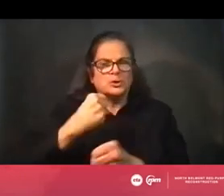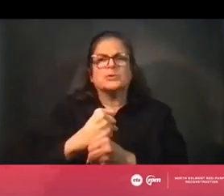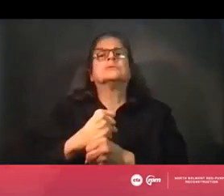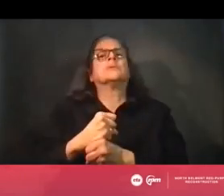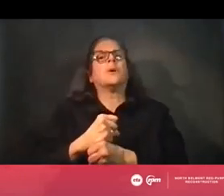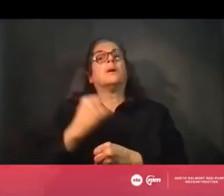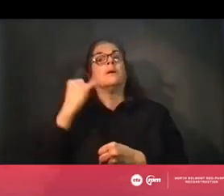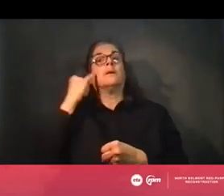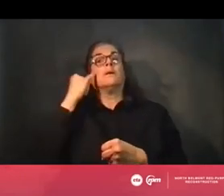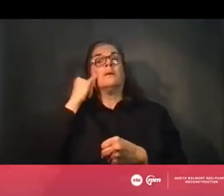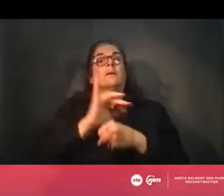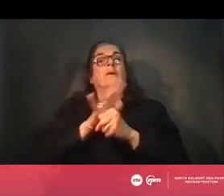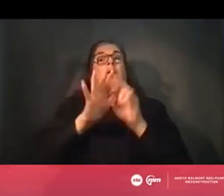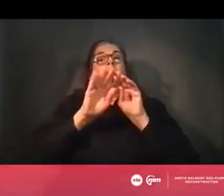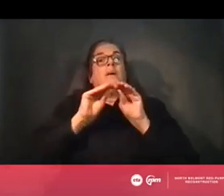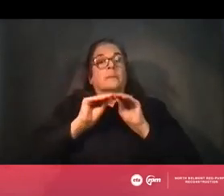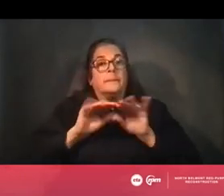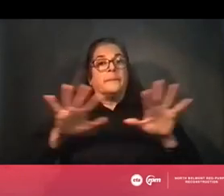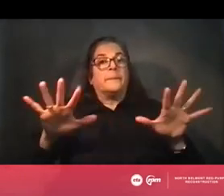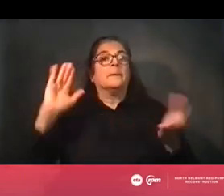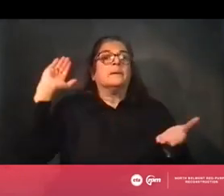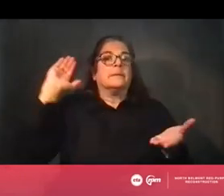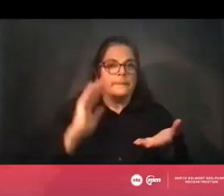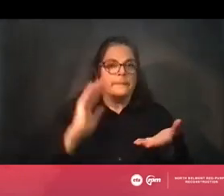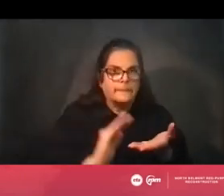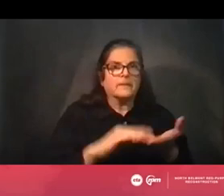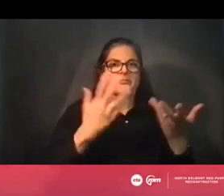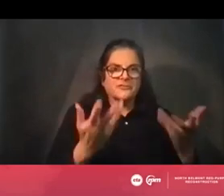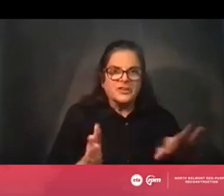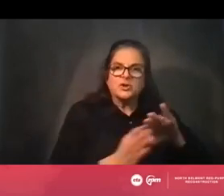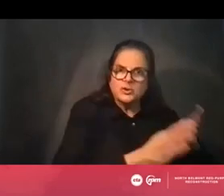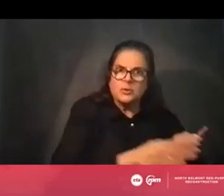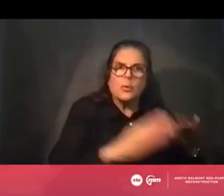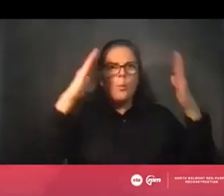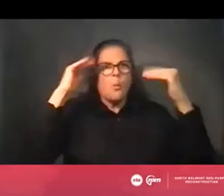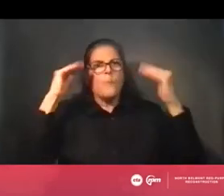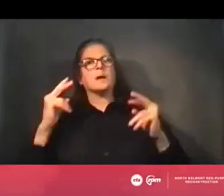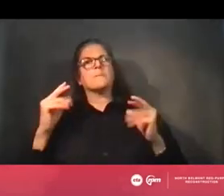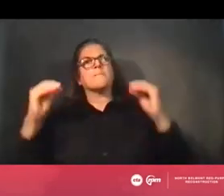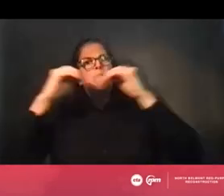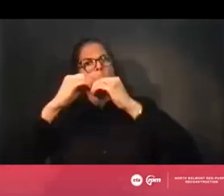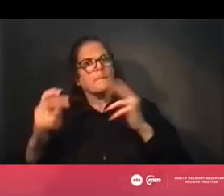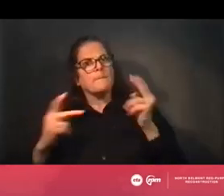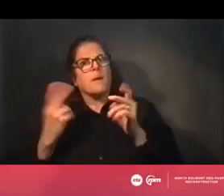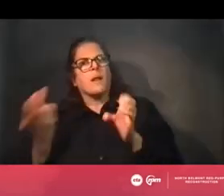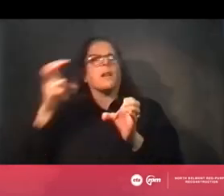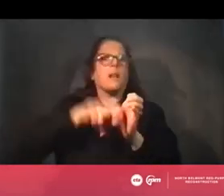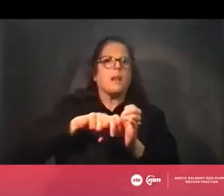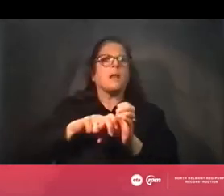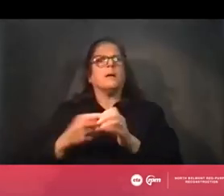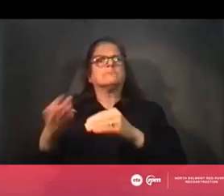time period. And this structure is really built to accommodate that increasing structure. So even with additional service